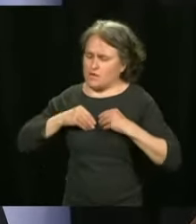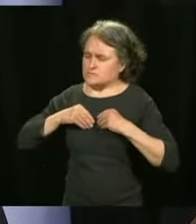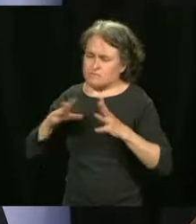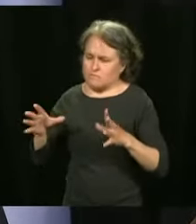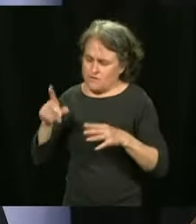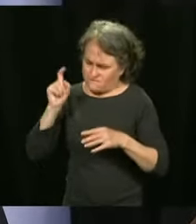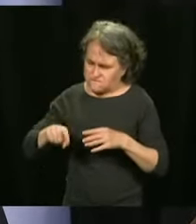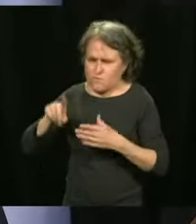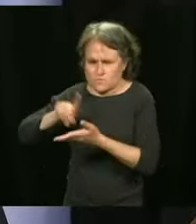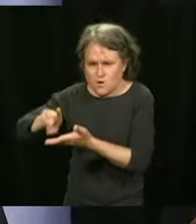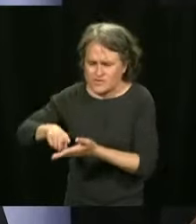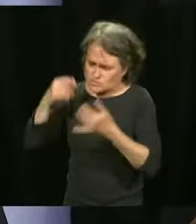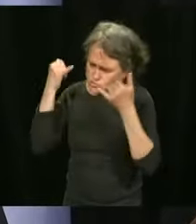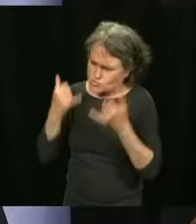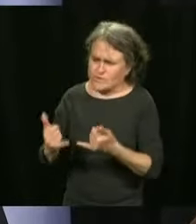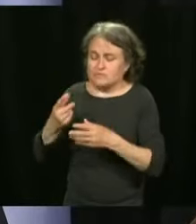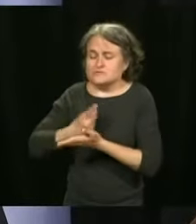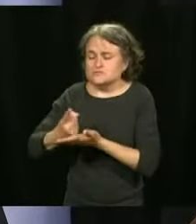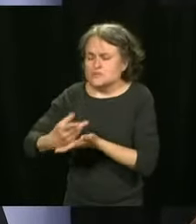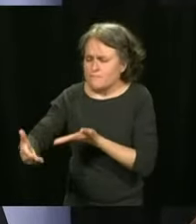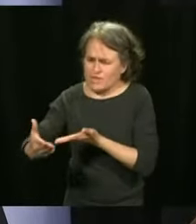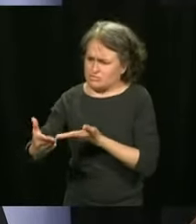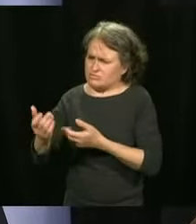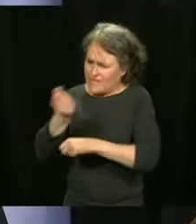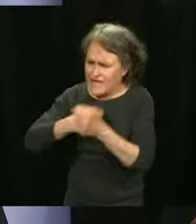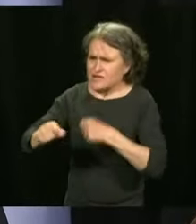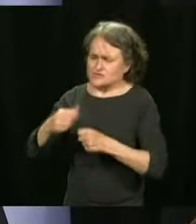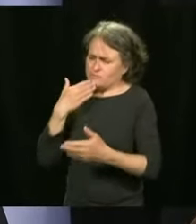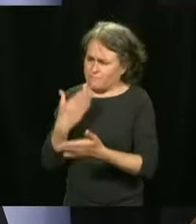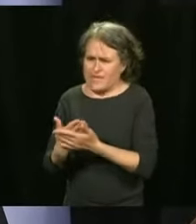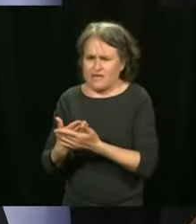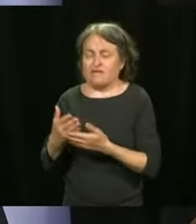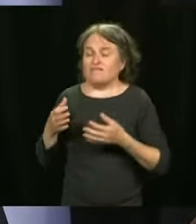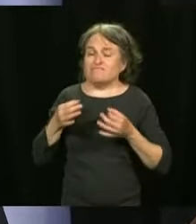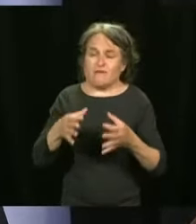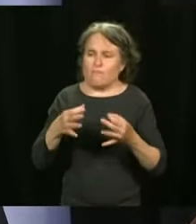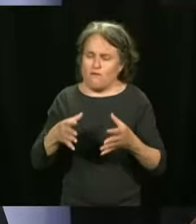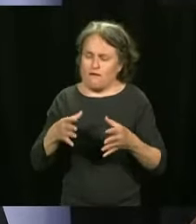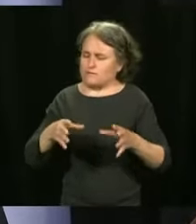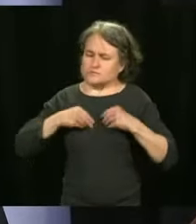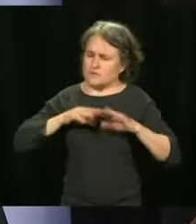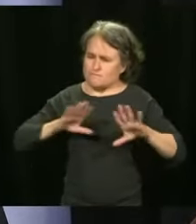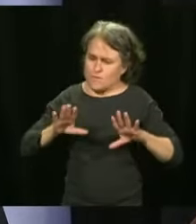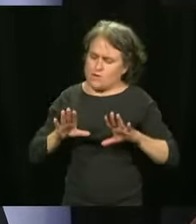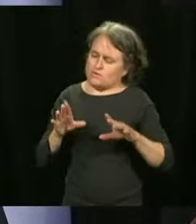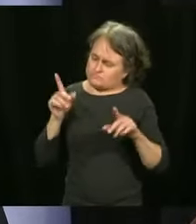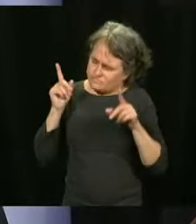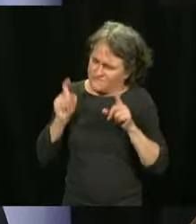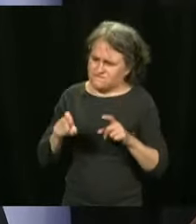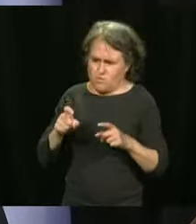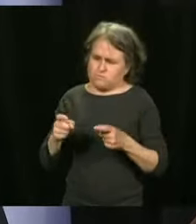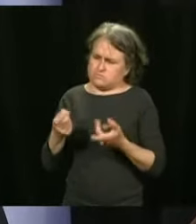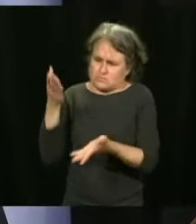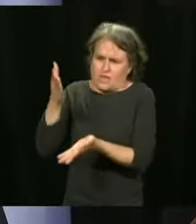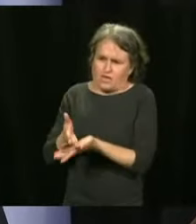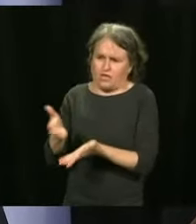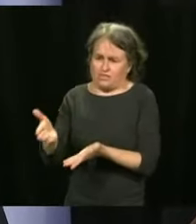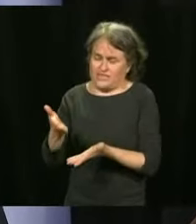with the CEO's team to see how this will be corrected very quickly. You know, my notion